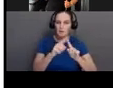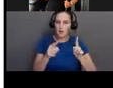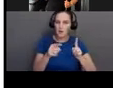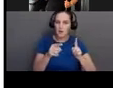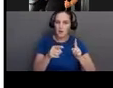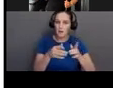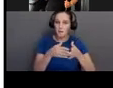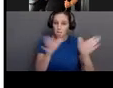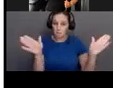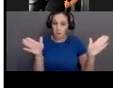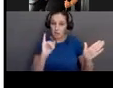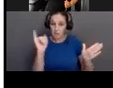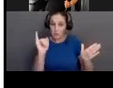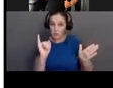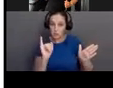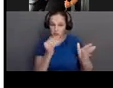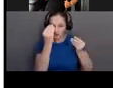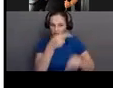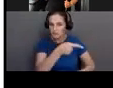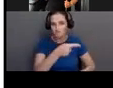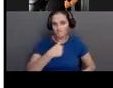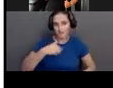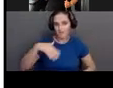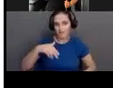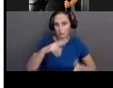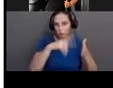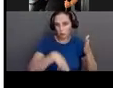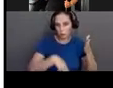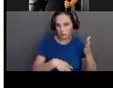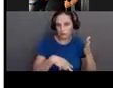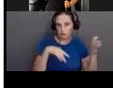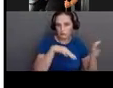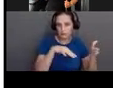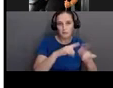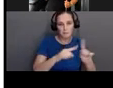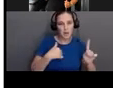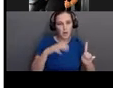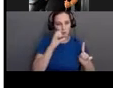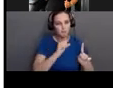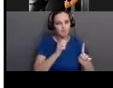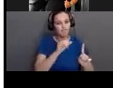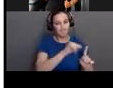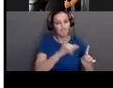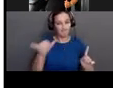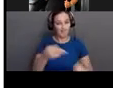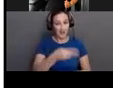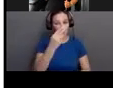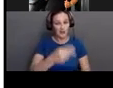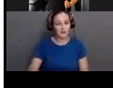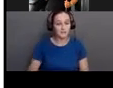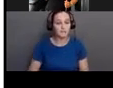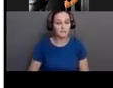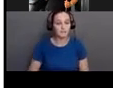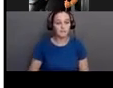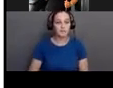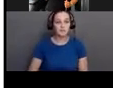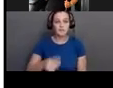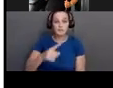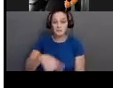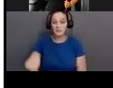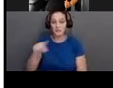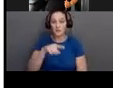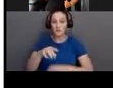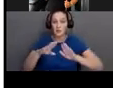insurance information yet, but we can assume it's also very high. And these kiddos are getting everything